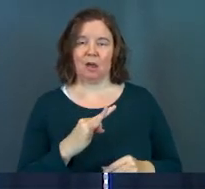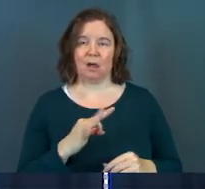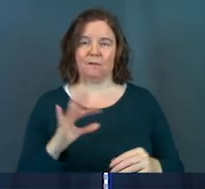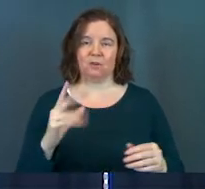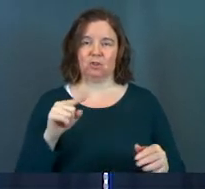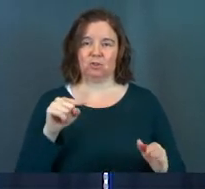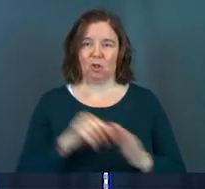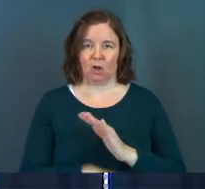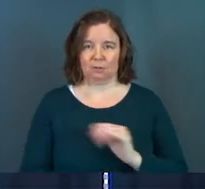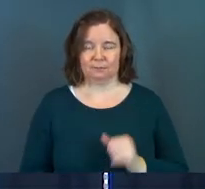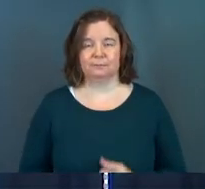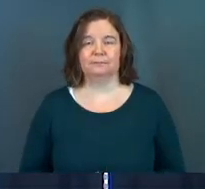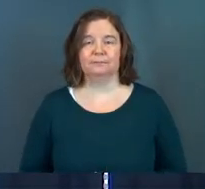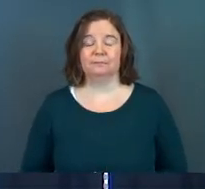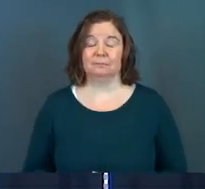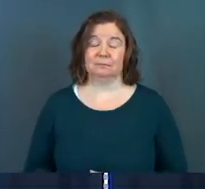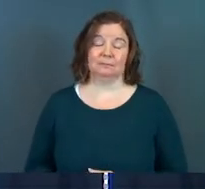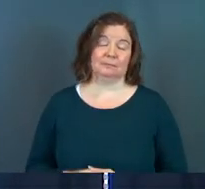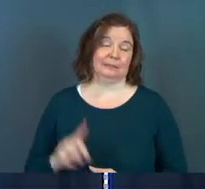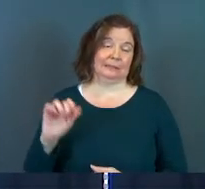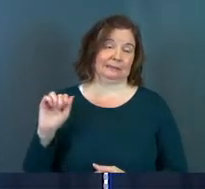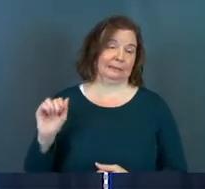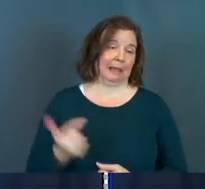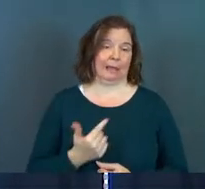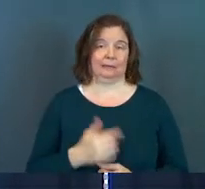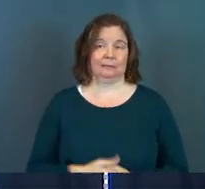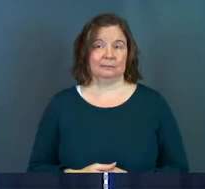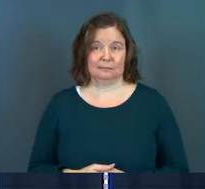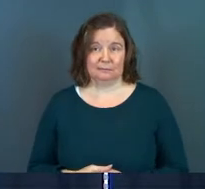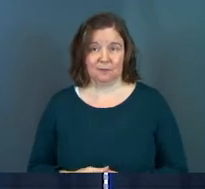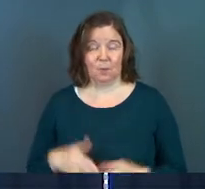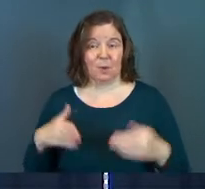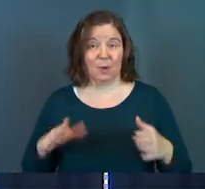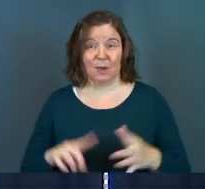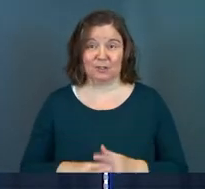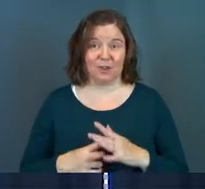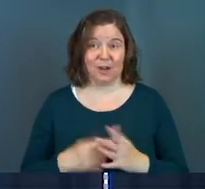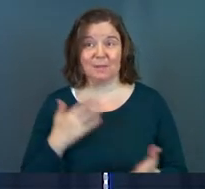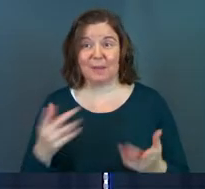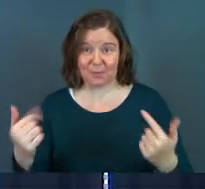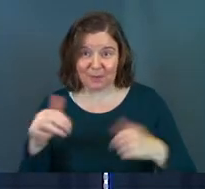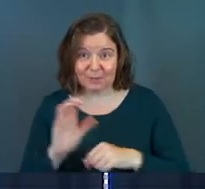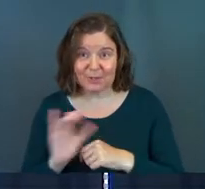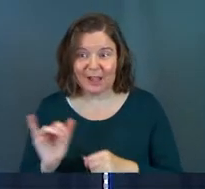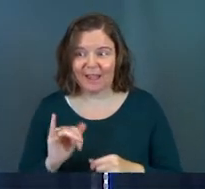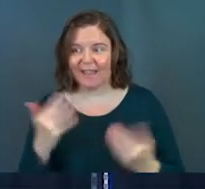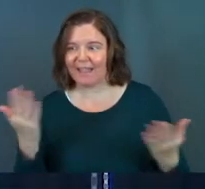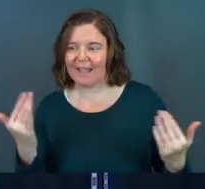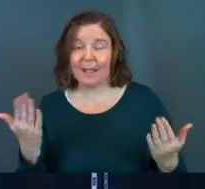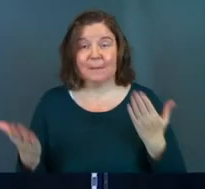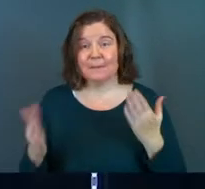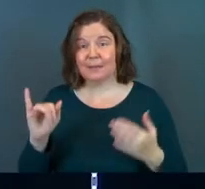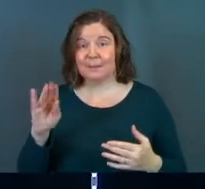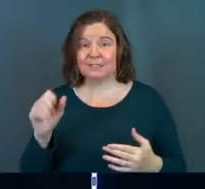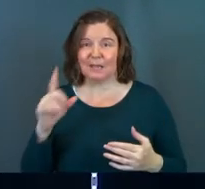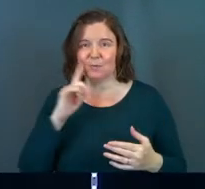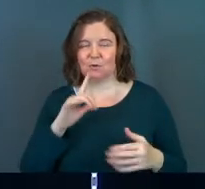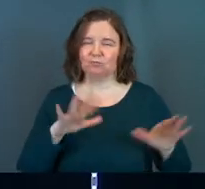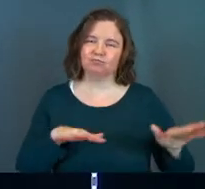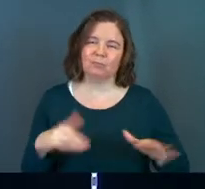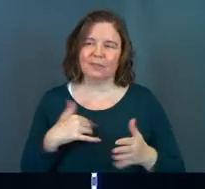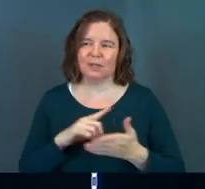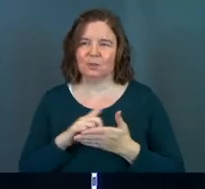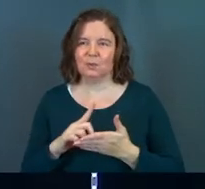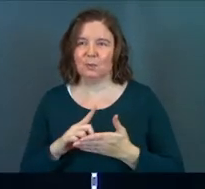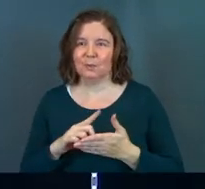slaughter. Dang, what a way to start it off. Maybe you came to church today and like, hey, maybe James is gonna chill